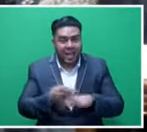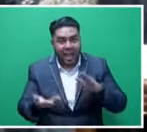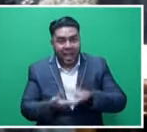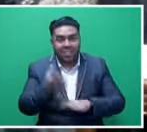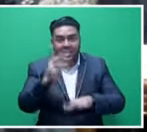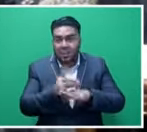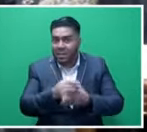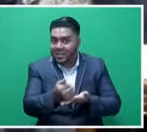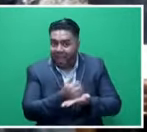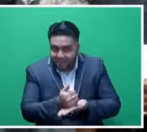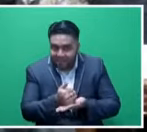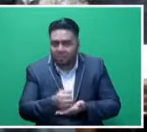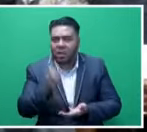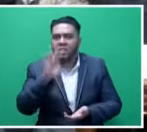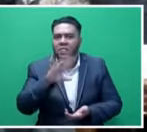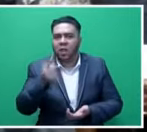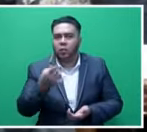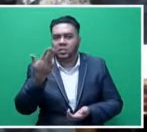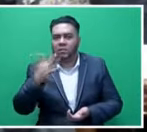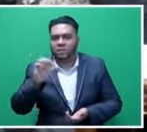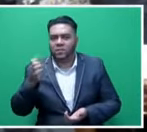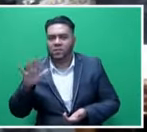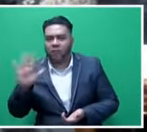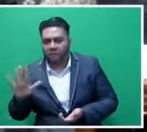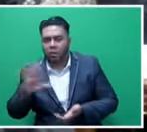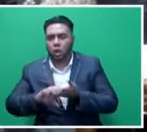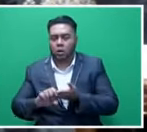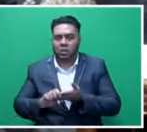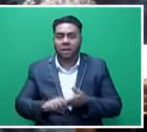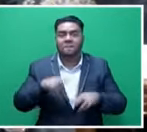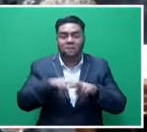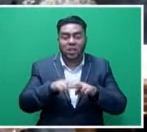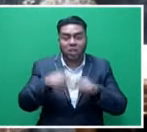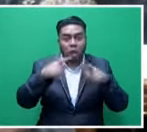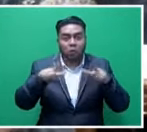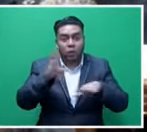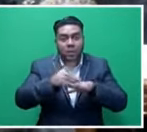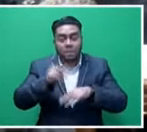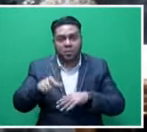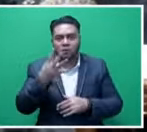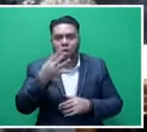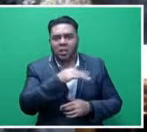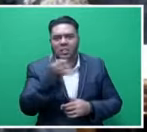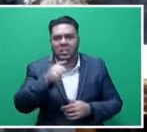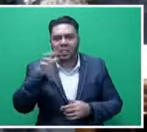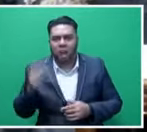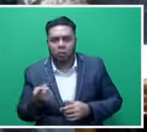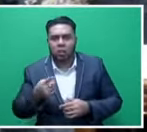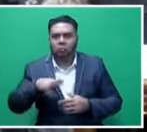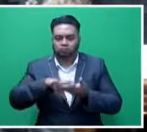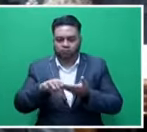Disabilities Act, $10,755. Fiji Council for Disabled Persons, $416,567